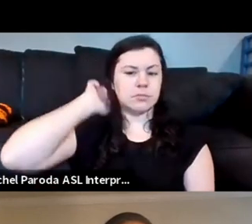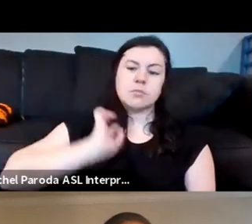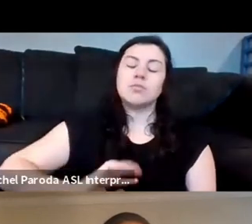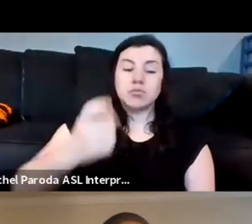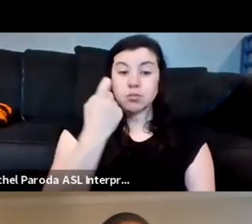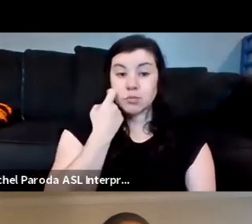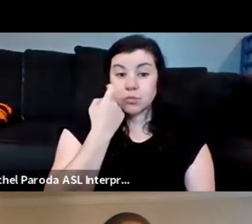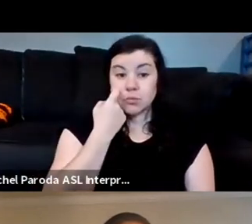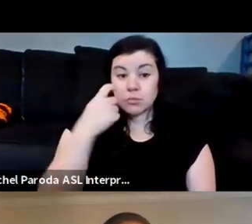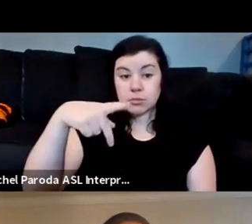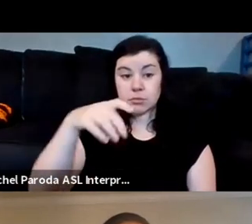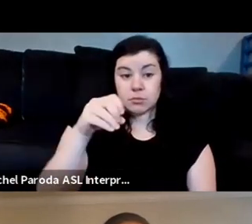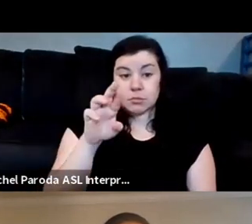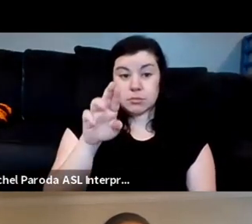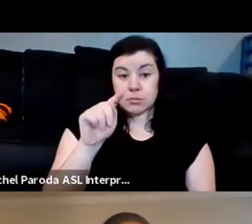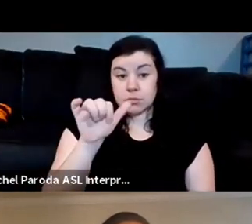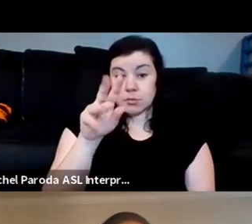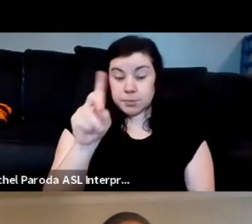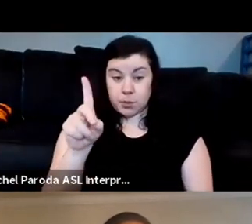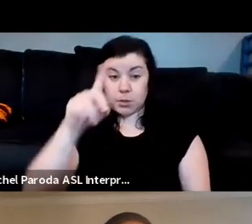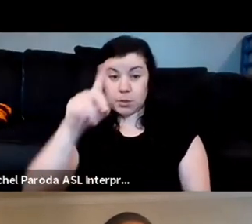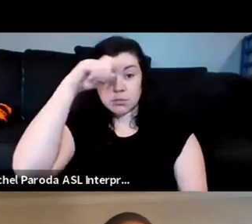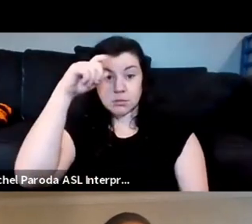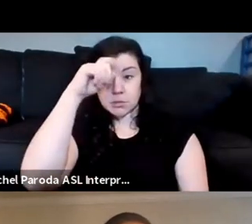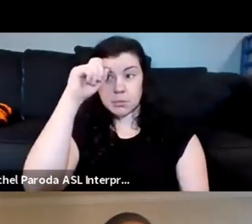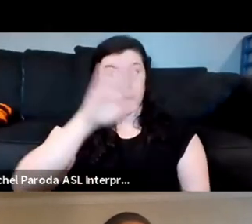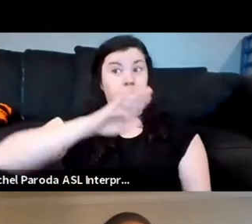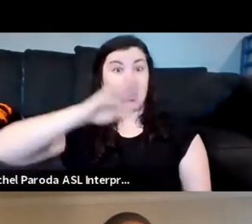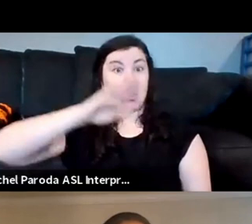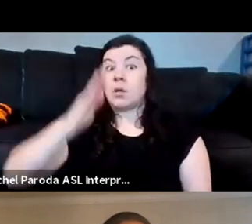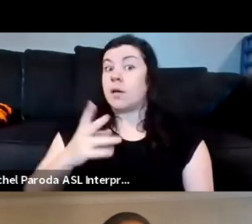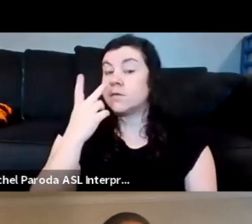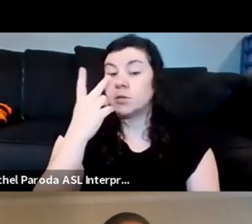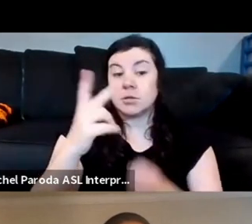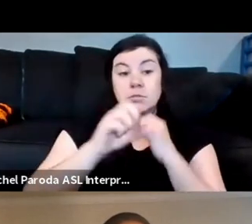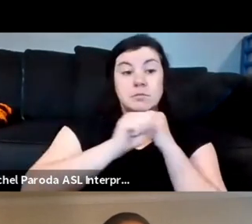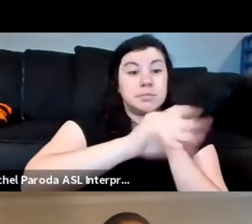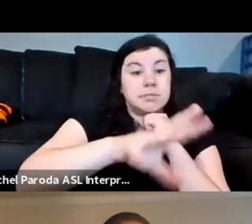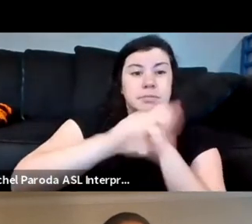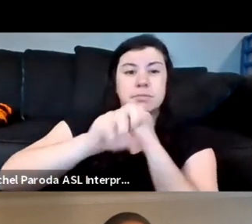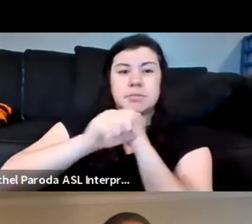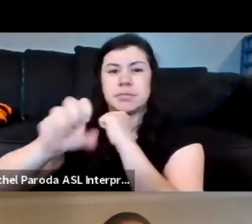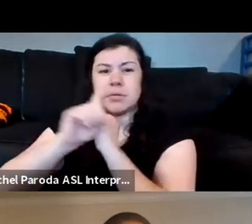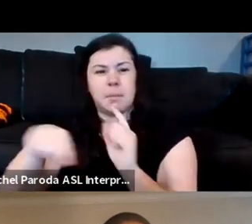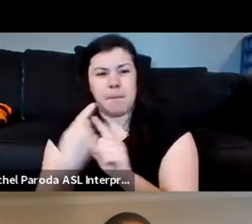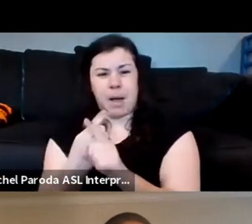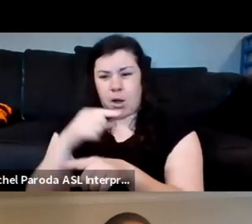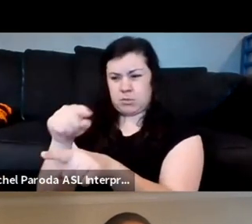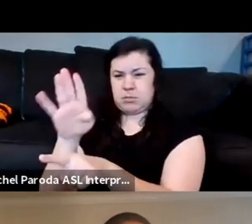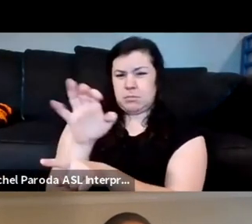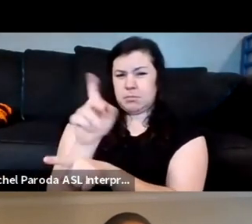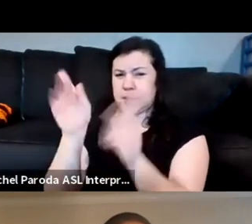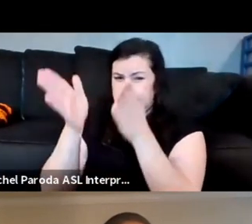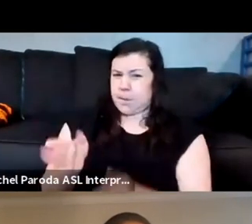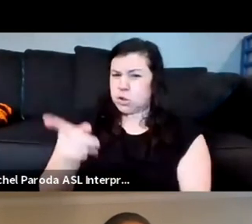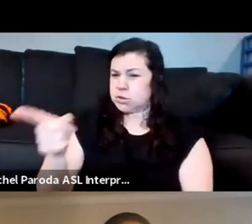i'd never seen so much propaganda um around the depth of a black person in america like